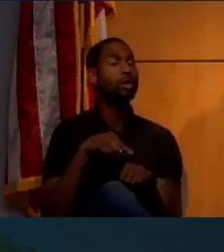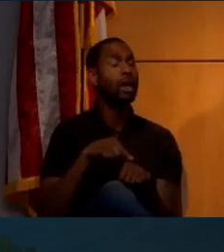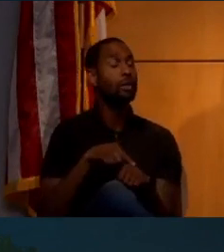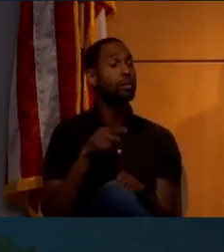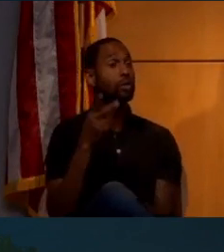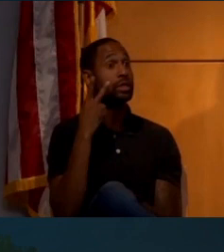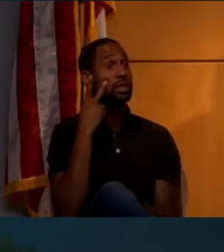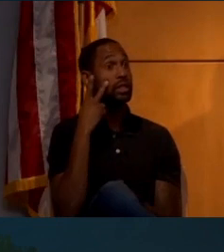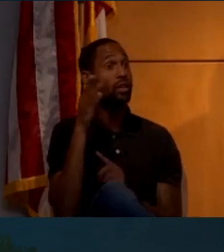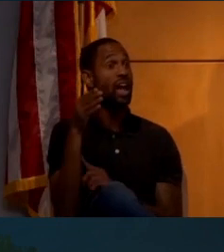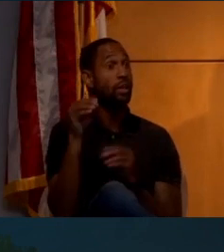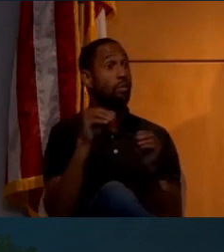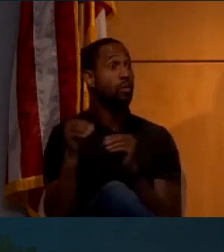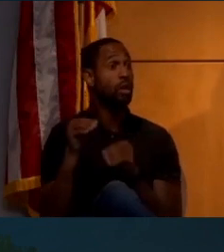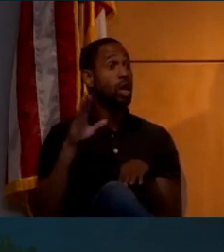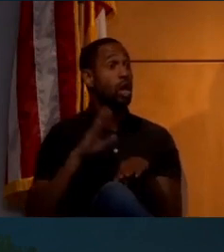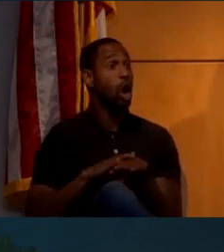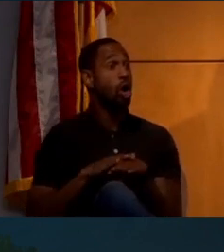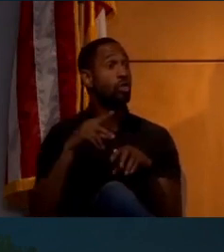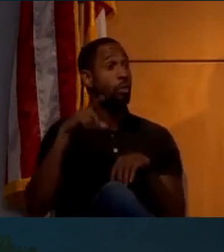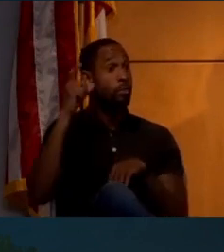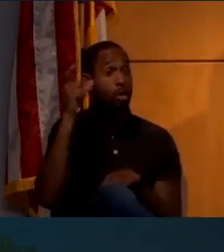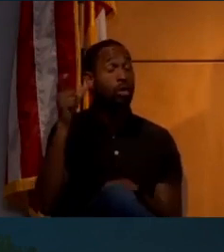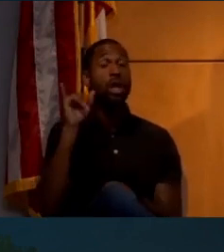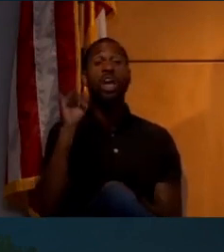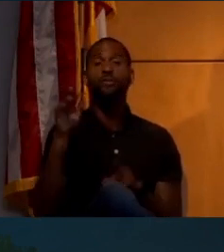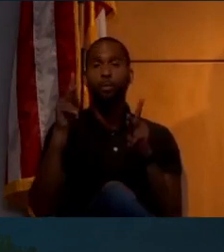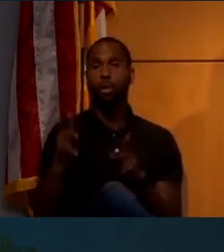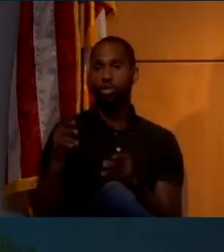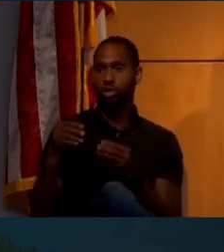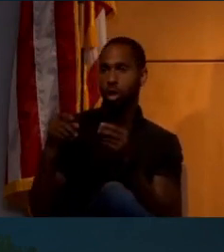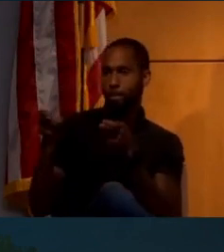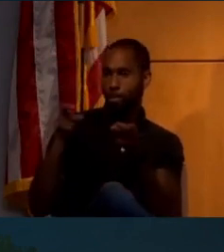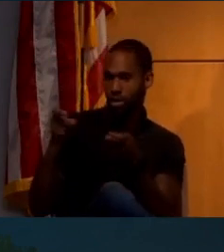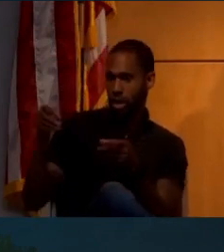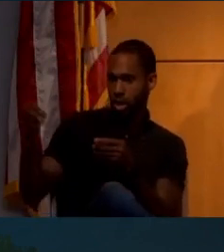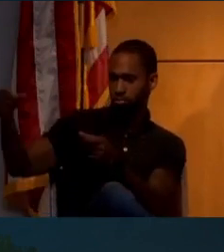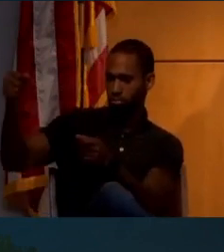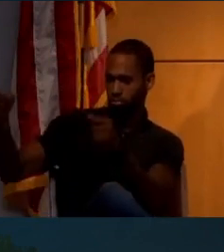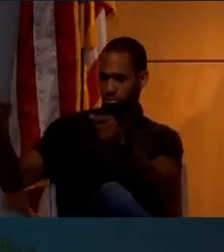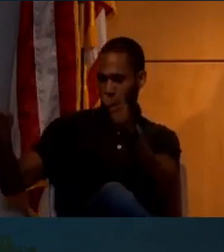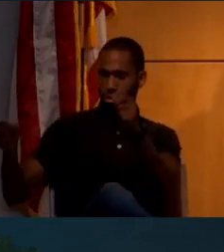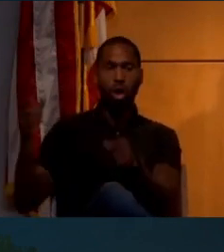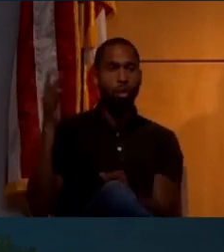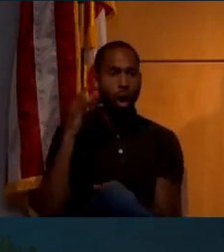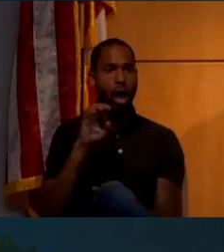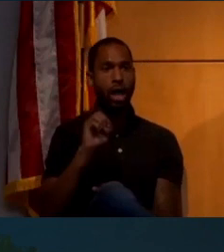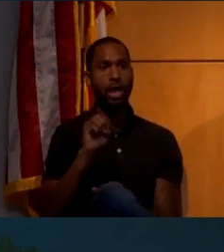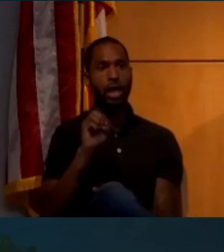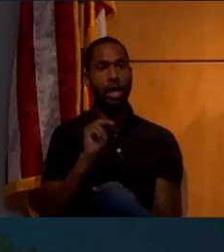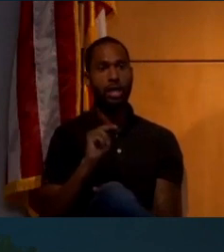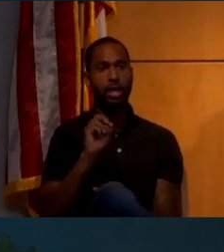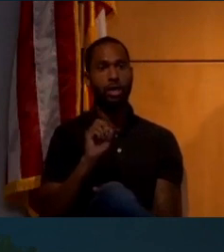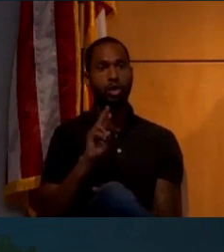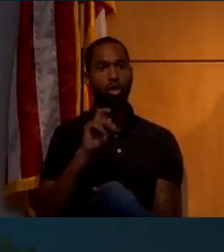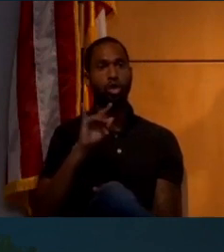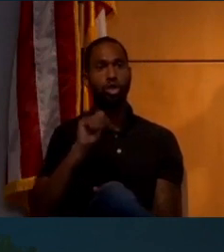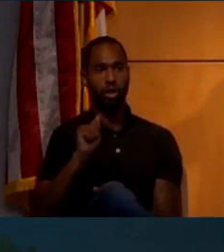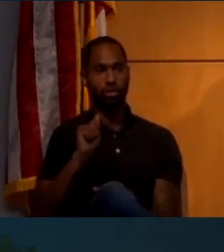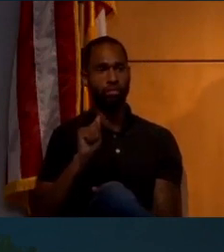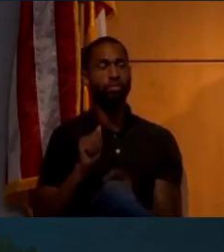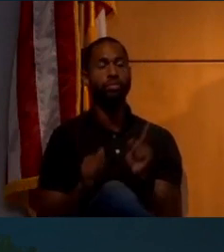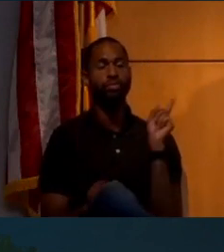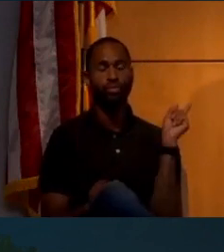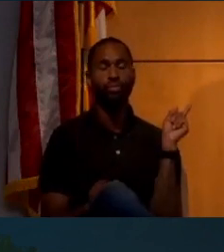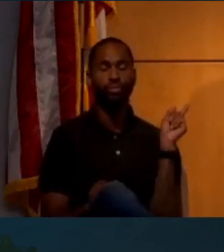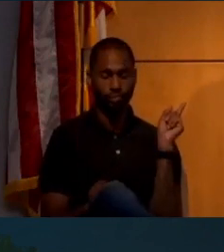flag moving on the moon is when somebody is manipulating that assembly there. And that's because of inertia. In fact, this is the assembly here. It